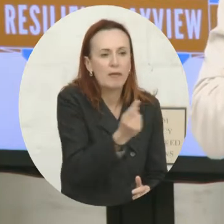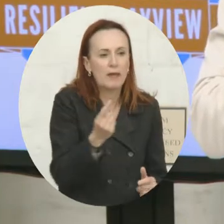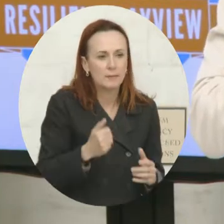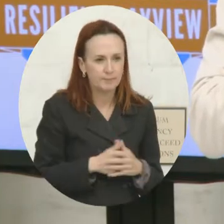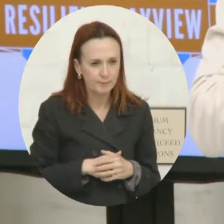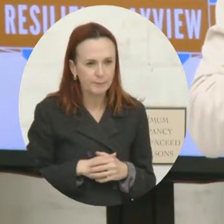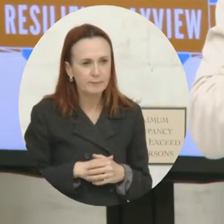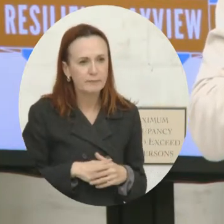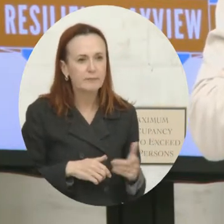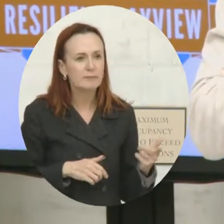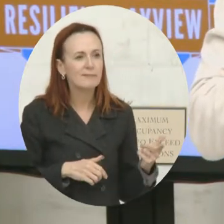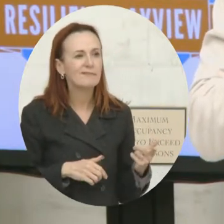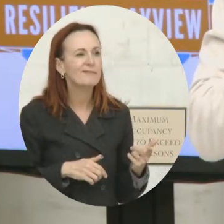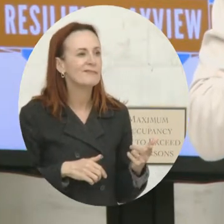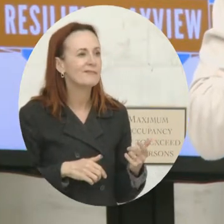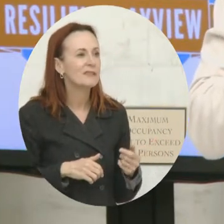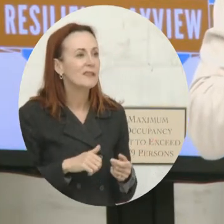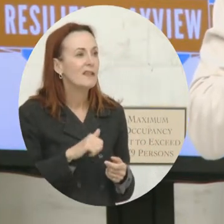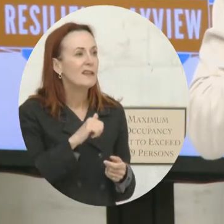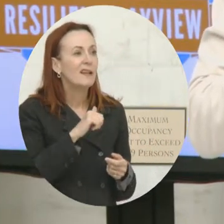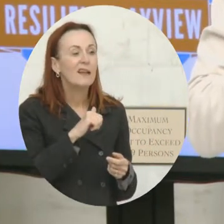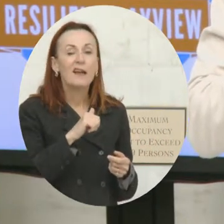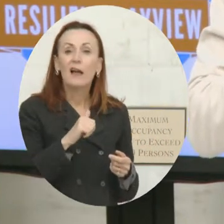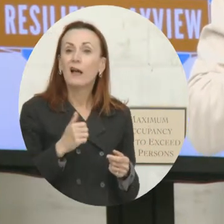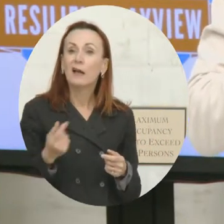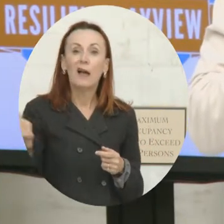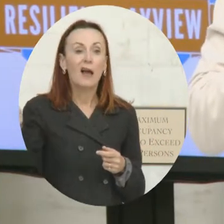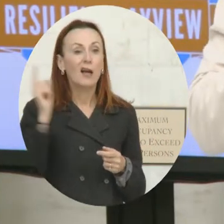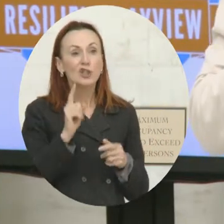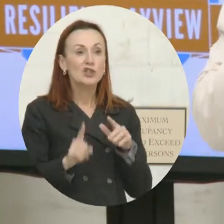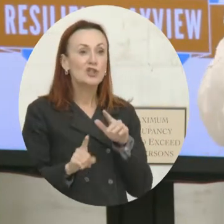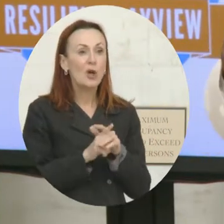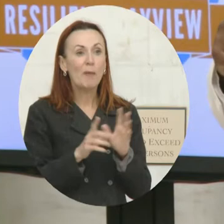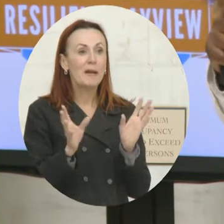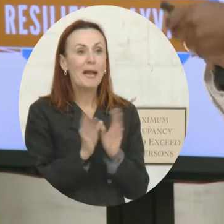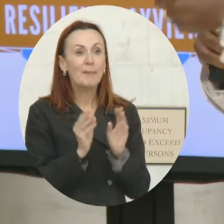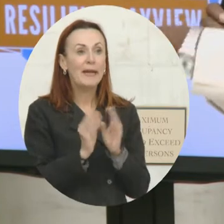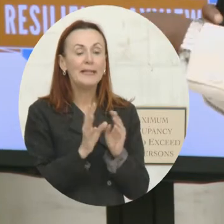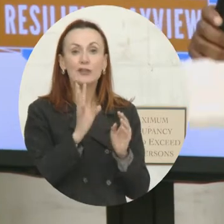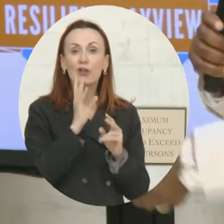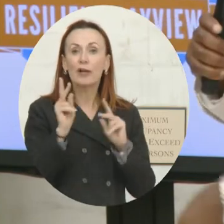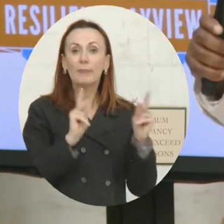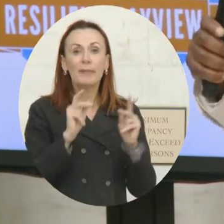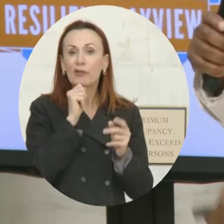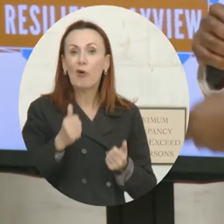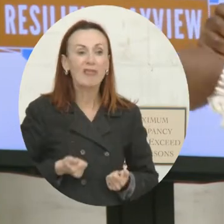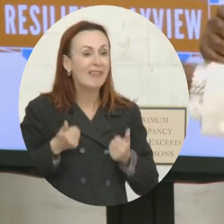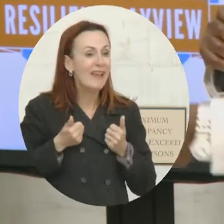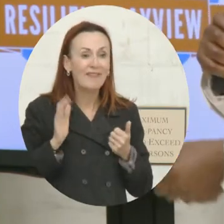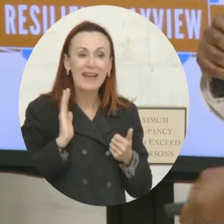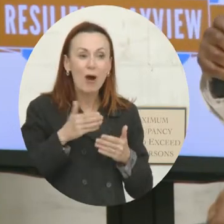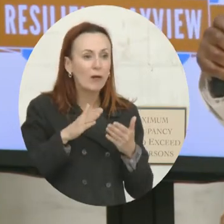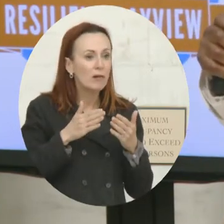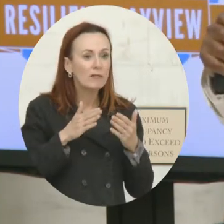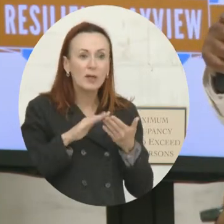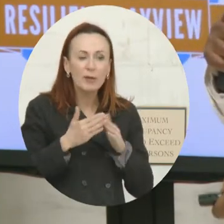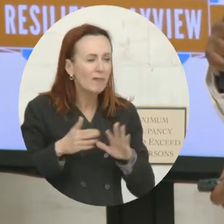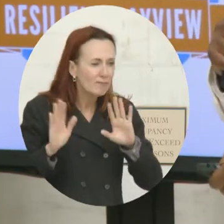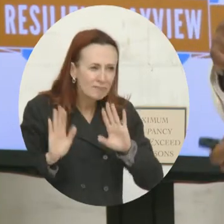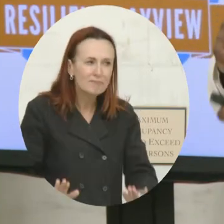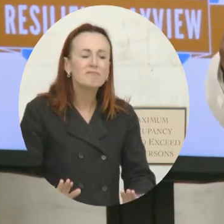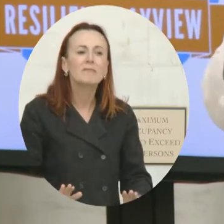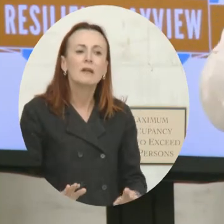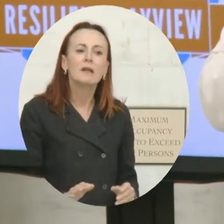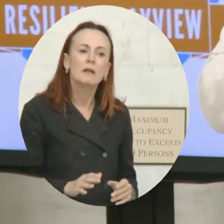in meetings and talking to people that don't even live in our communities. Take that money and put it into the community, to the people that love those